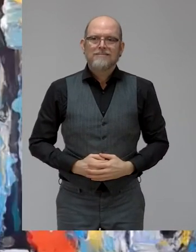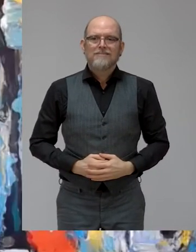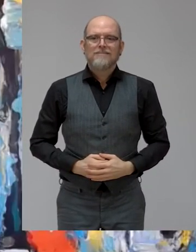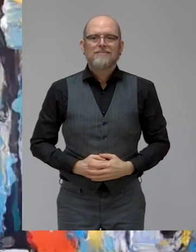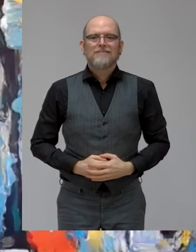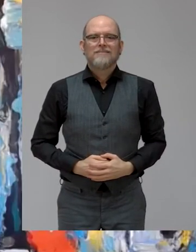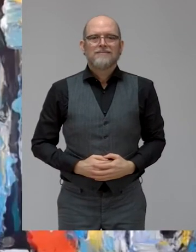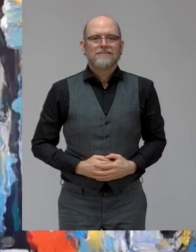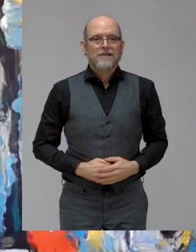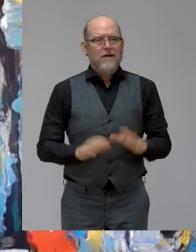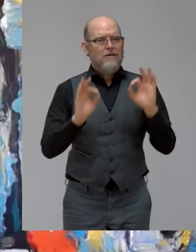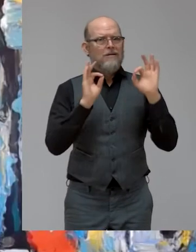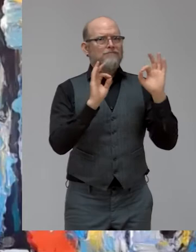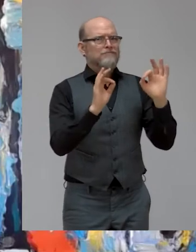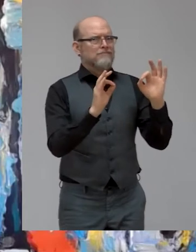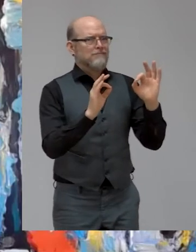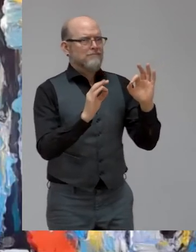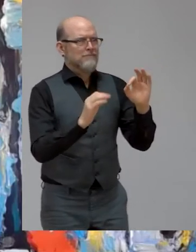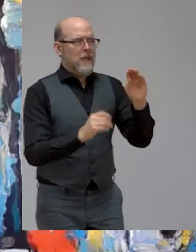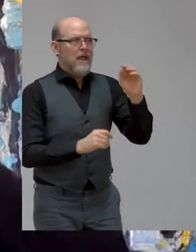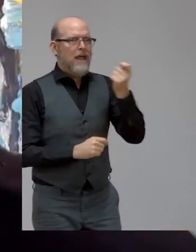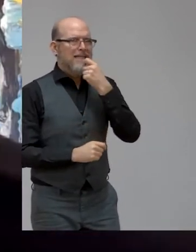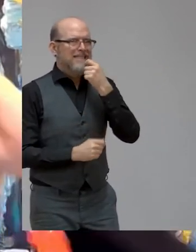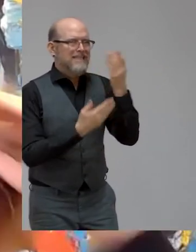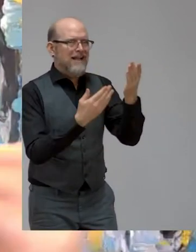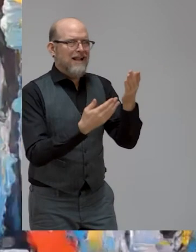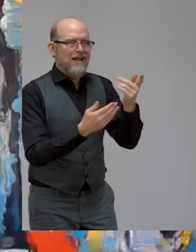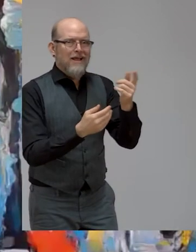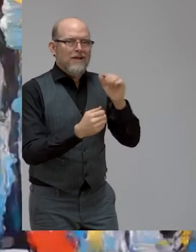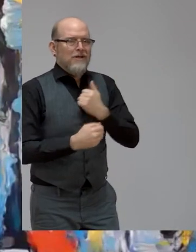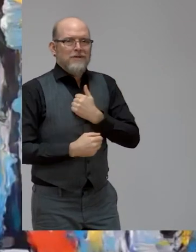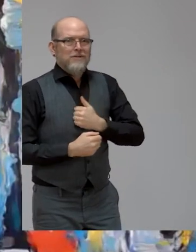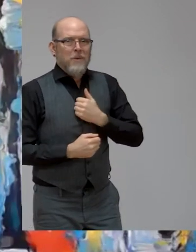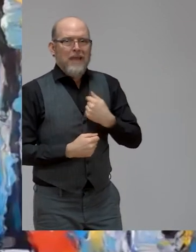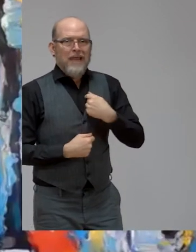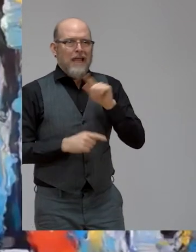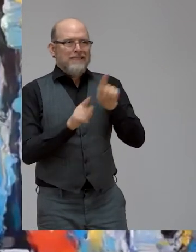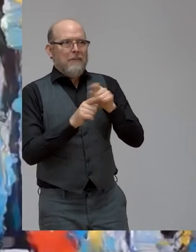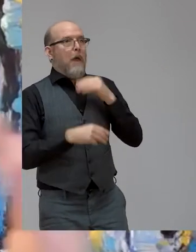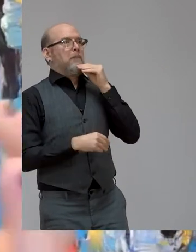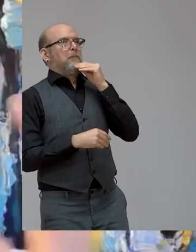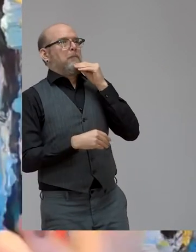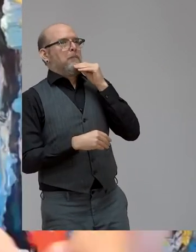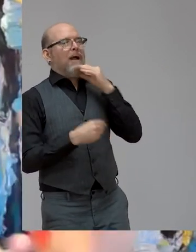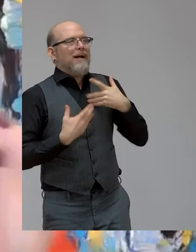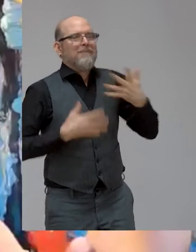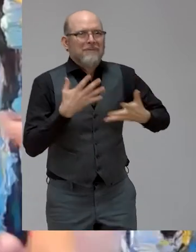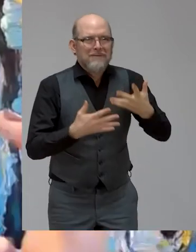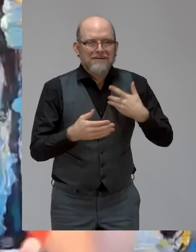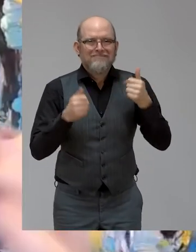Thank you, Martin. Yeah, sorry. I was muted also. Thank you very much. And I think that we're all part of this